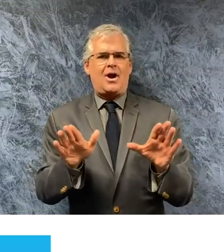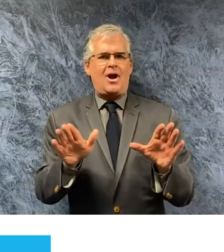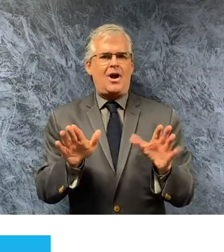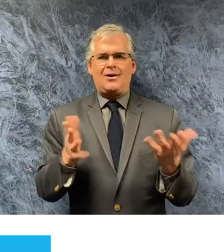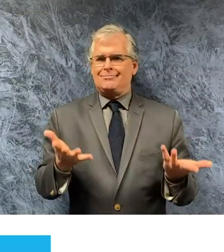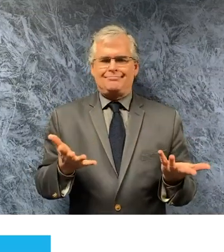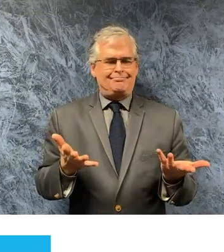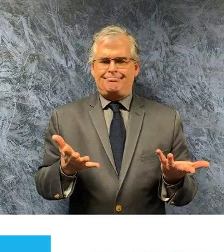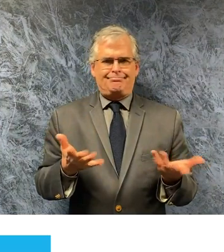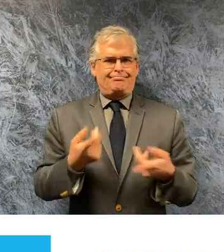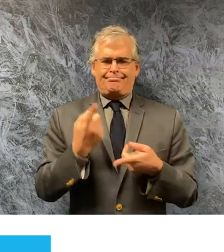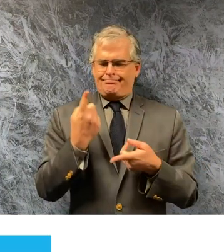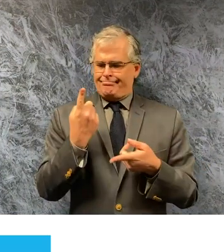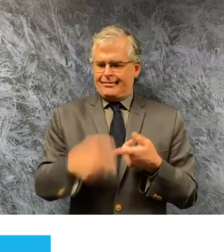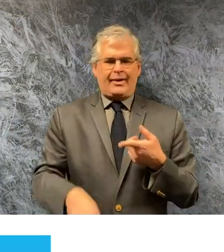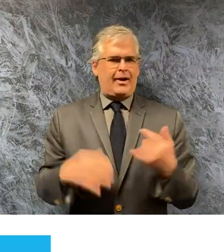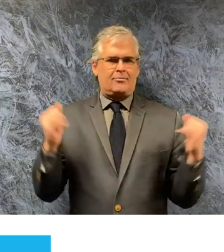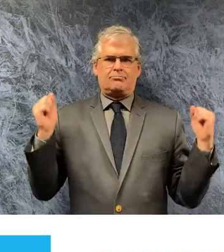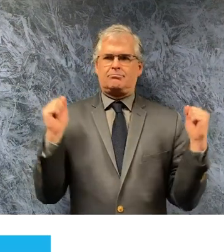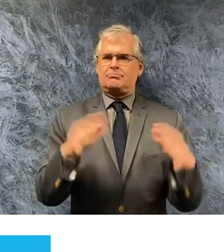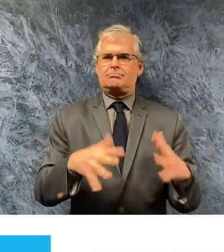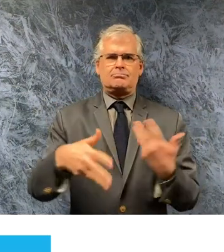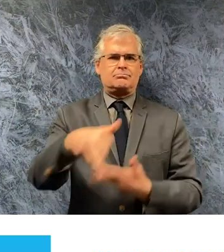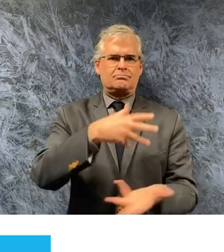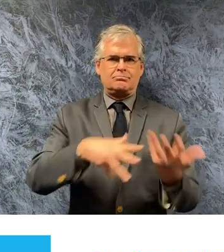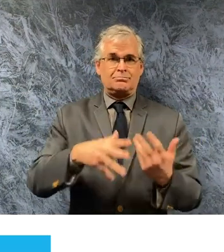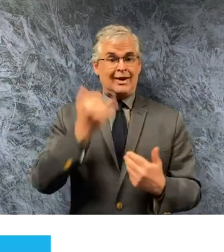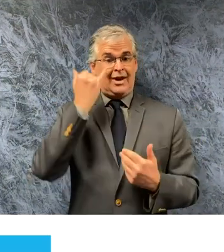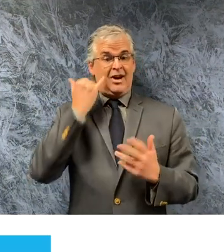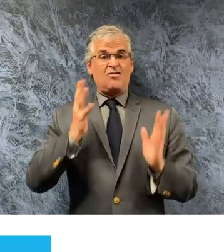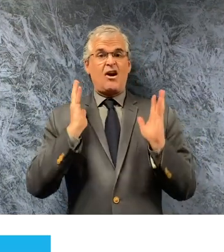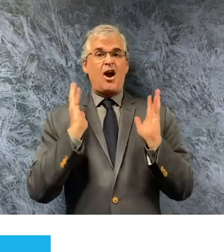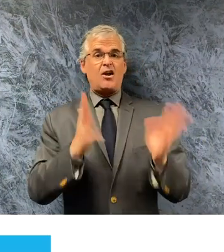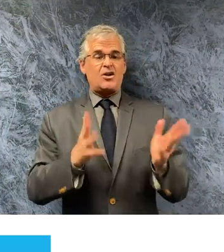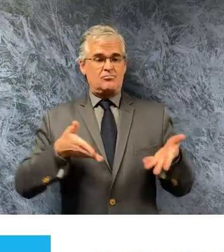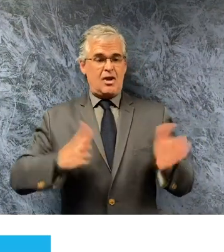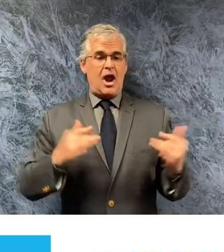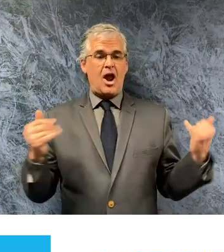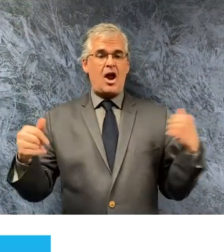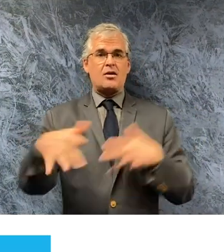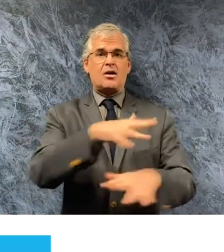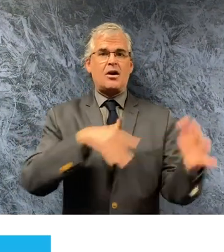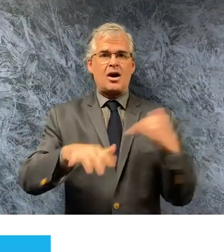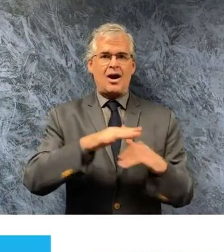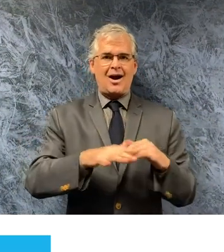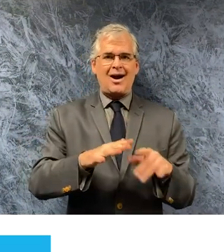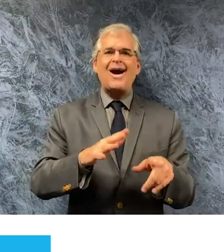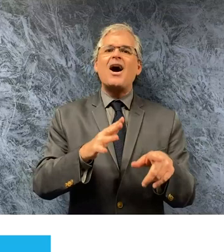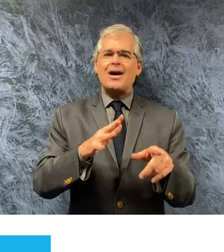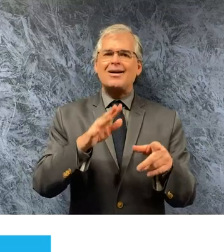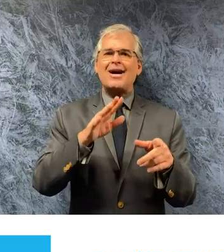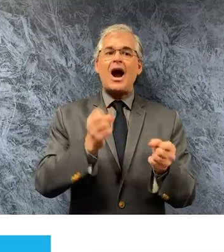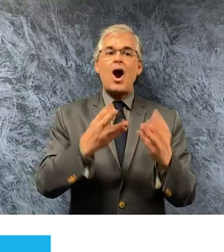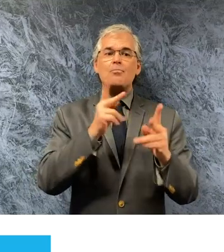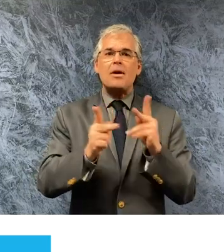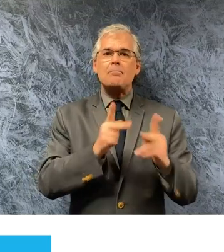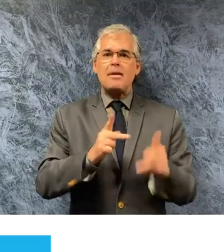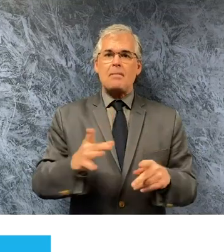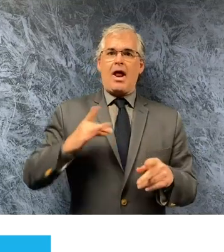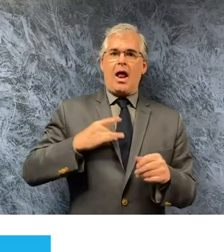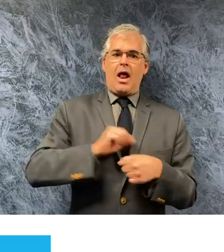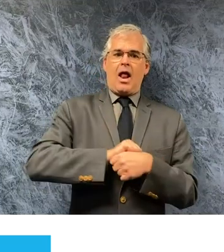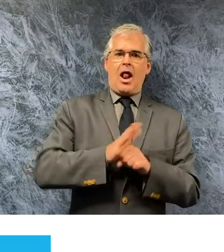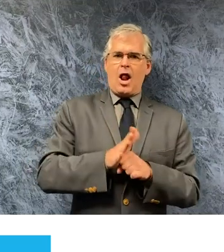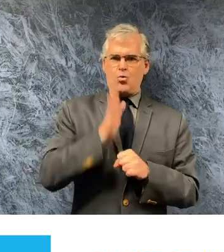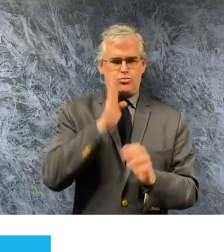services to continue as usual we will see a spike in cases in nevada just like we've seen in other states clusters will appear